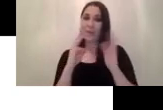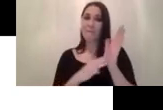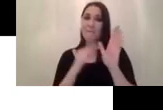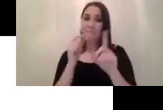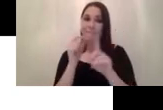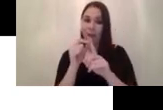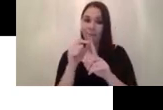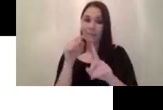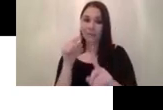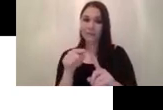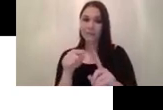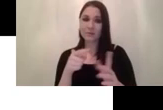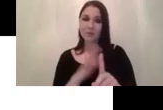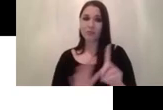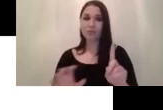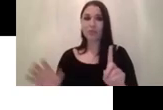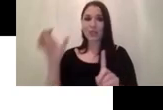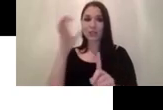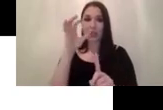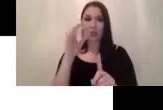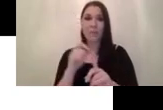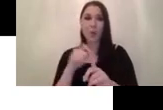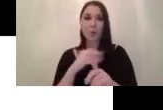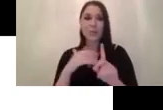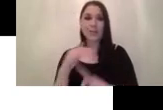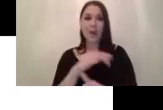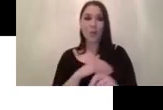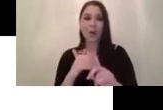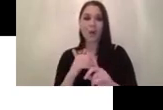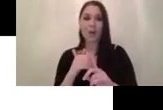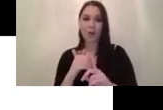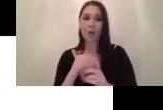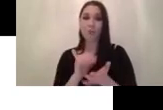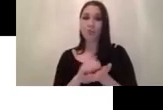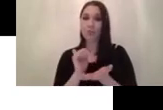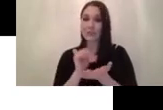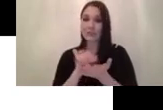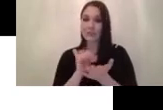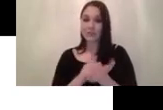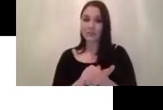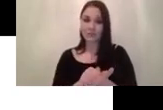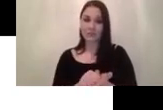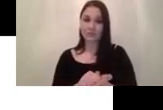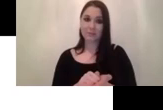the regional proposal network will take the feature maps and predict sparse